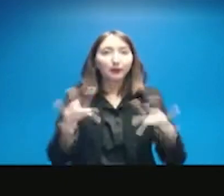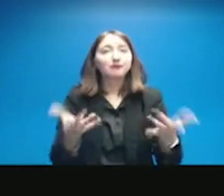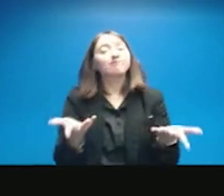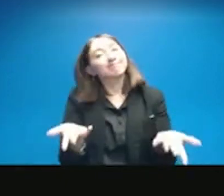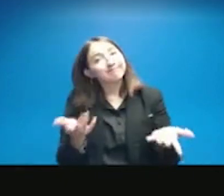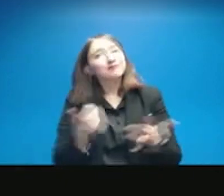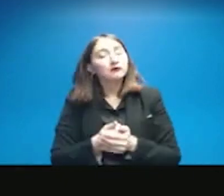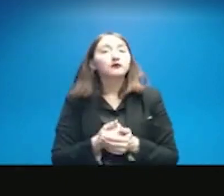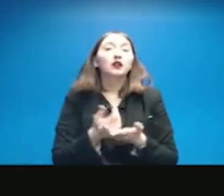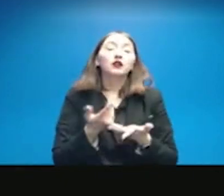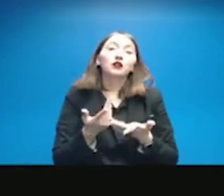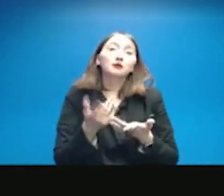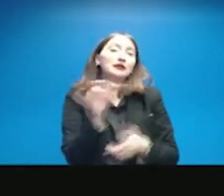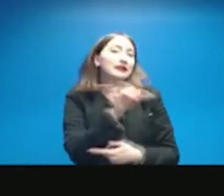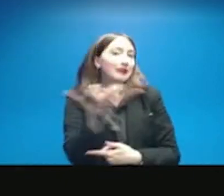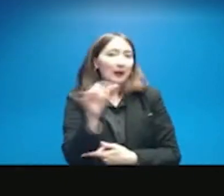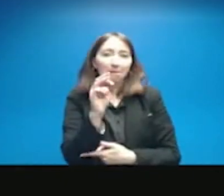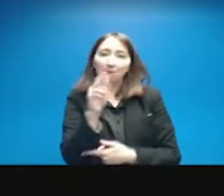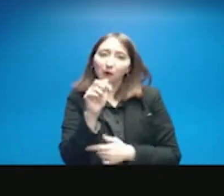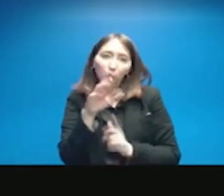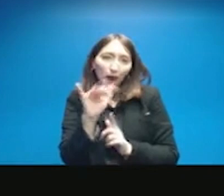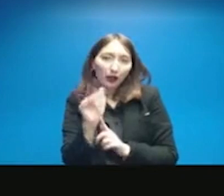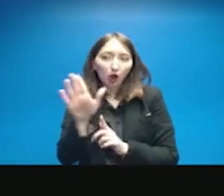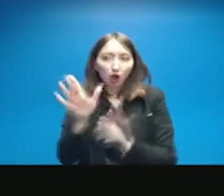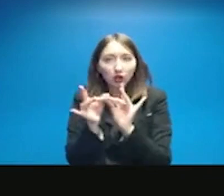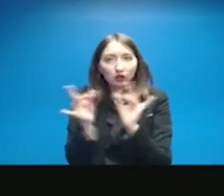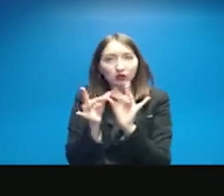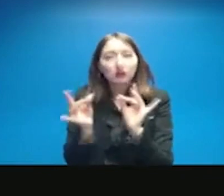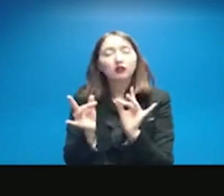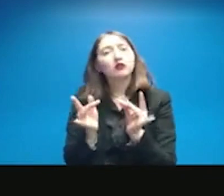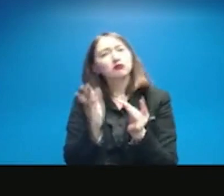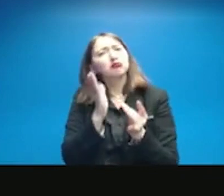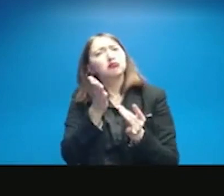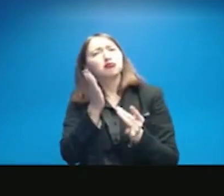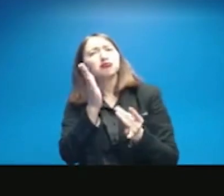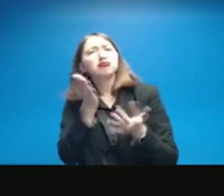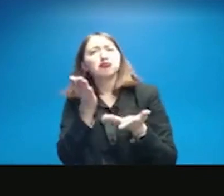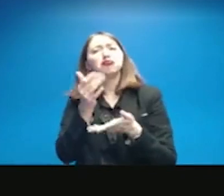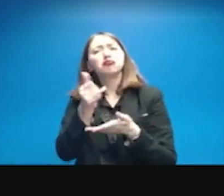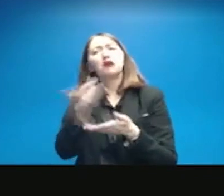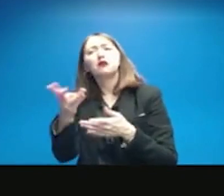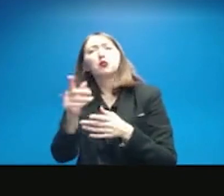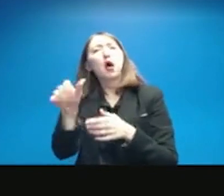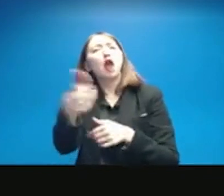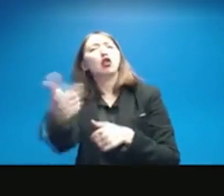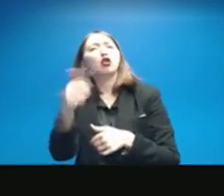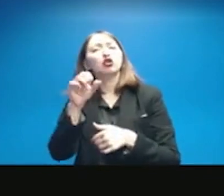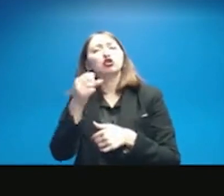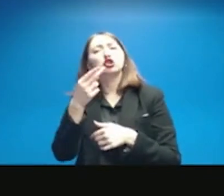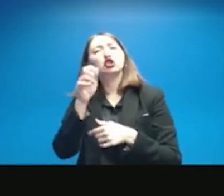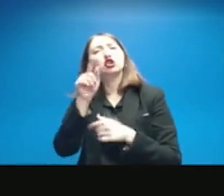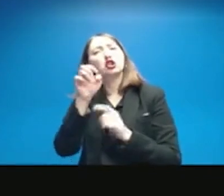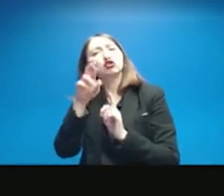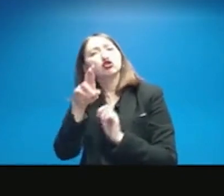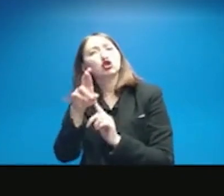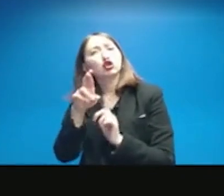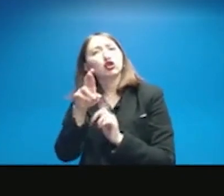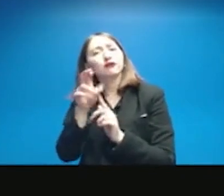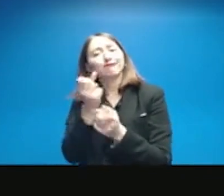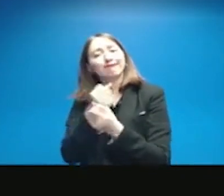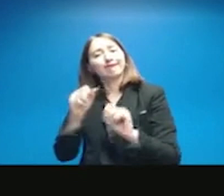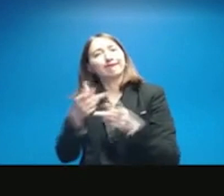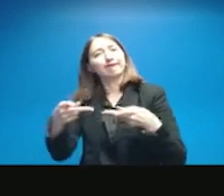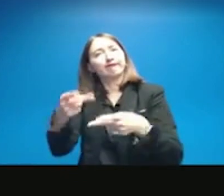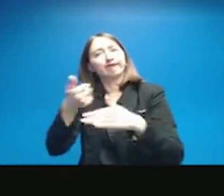However, much like Maria mentioned, there are going to be some shelters available for a homeless population. Those